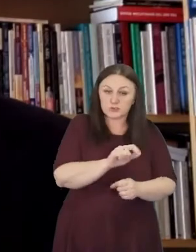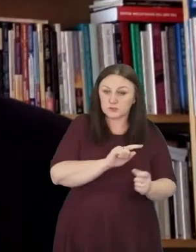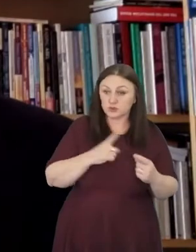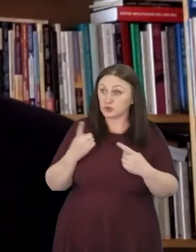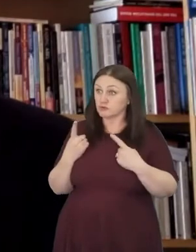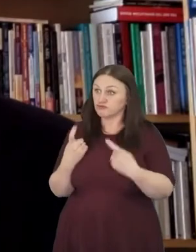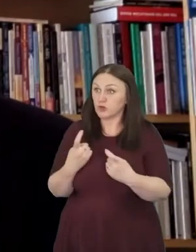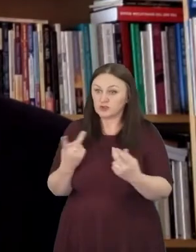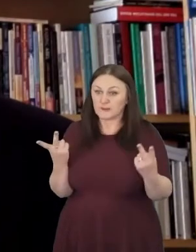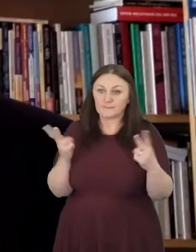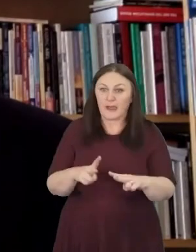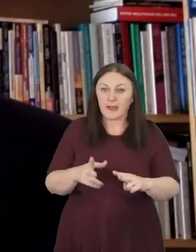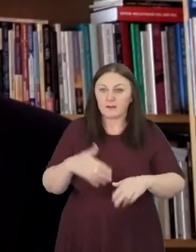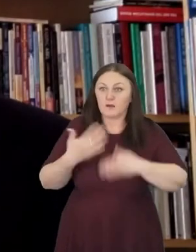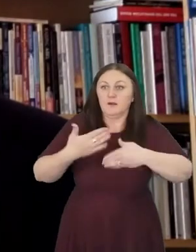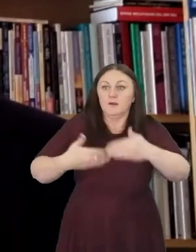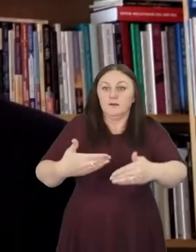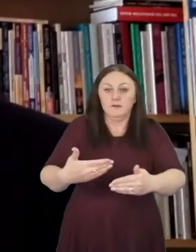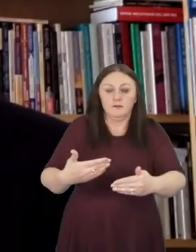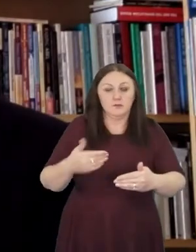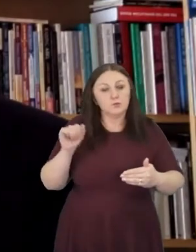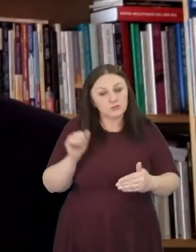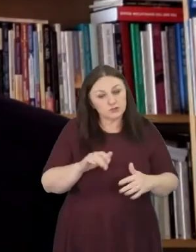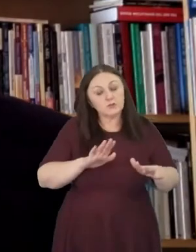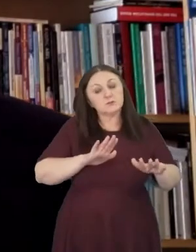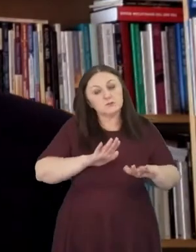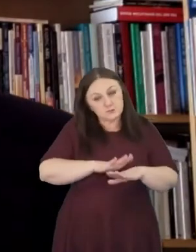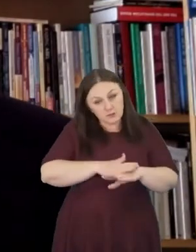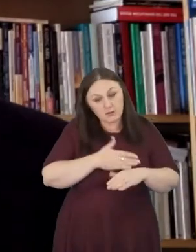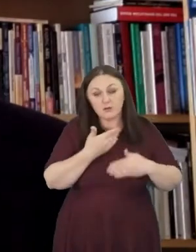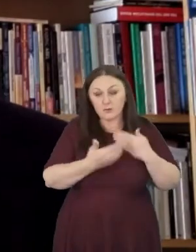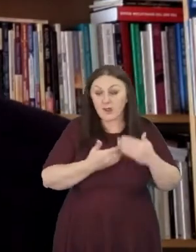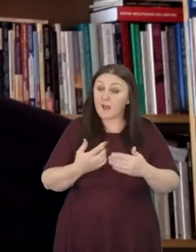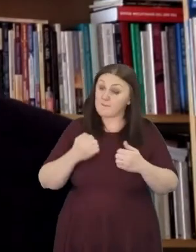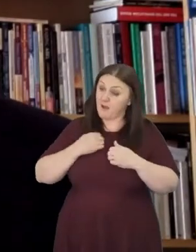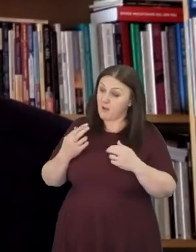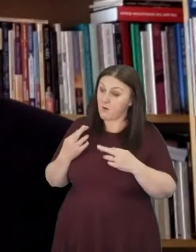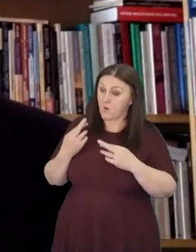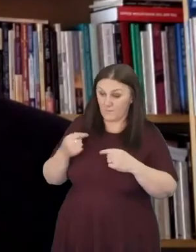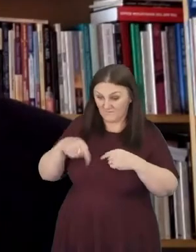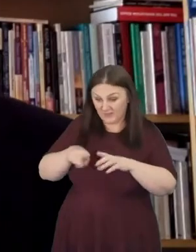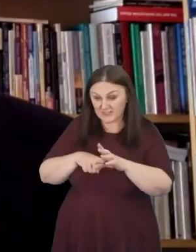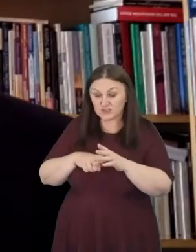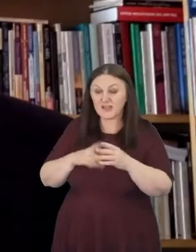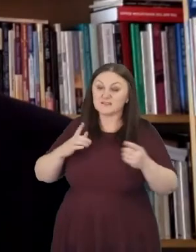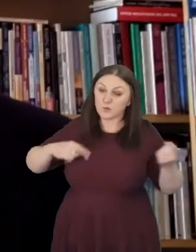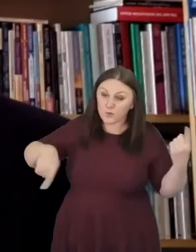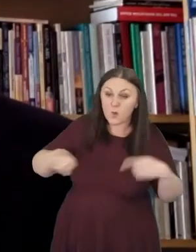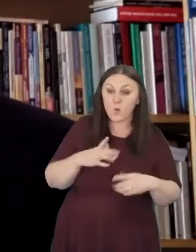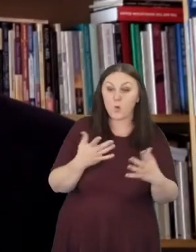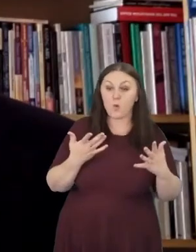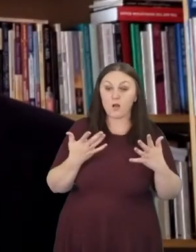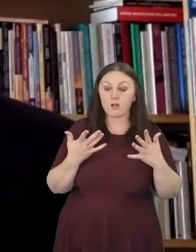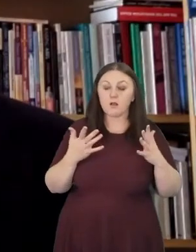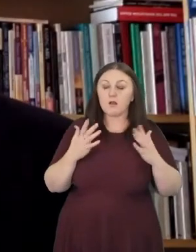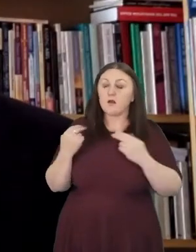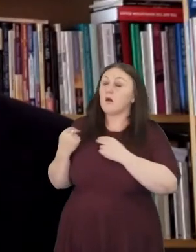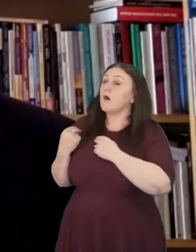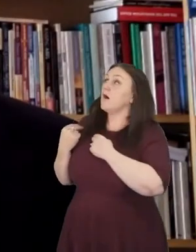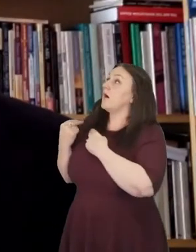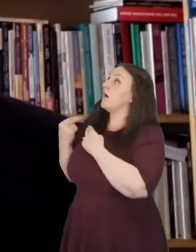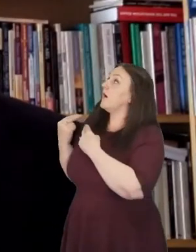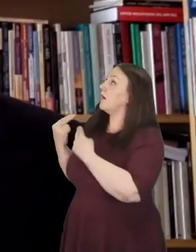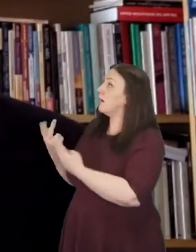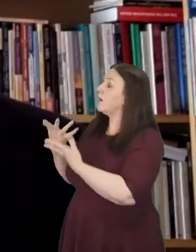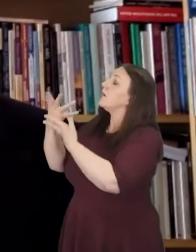So my hope for the coming year is that there will be that attentiveness among us. Firstly because many people will need